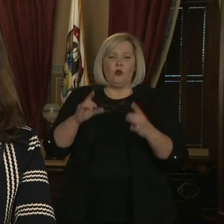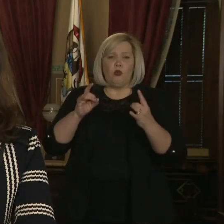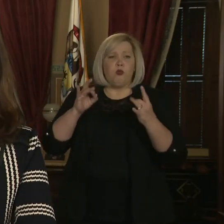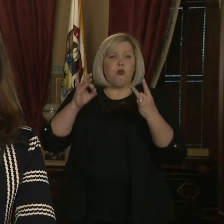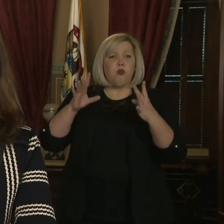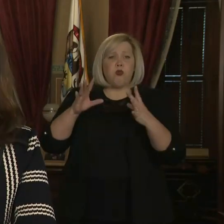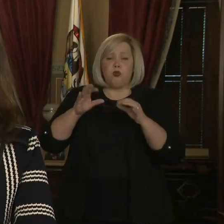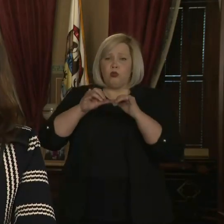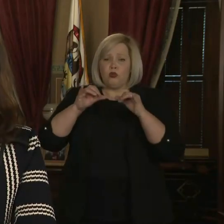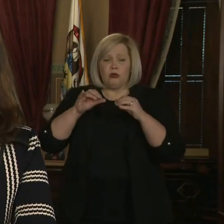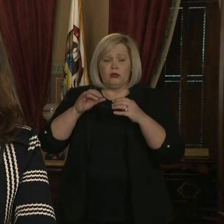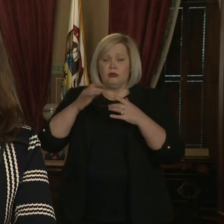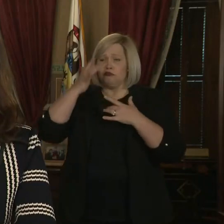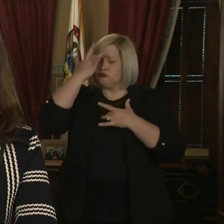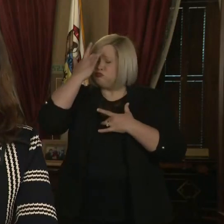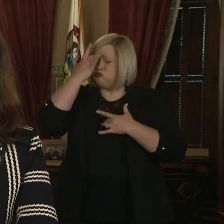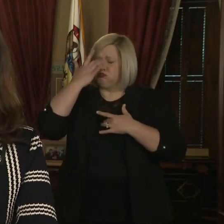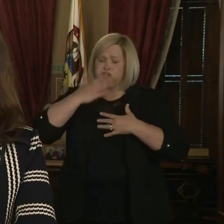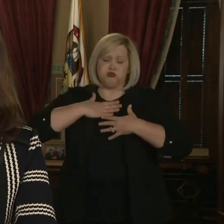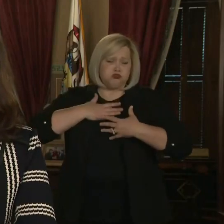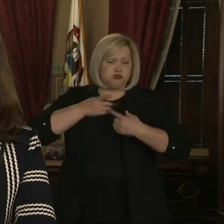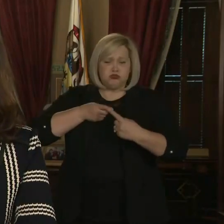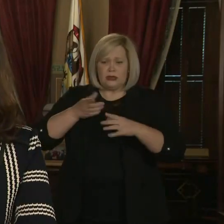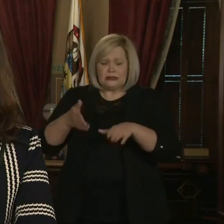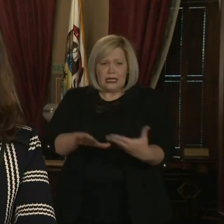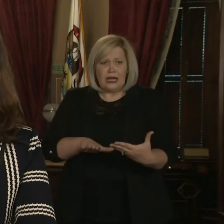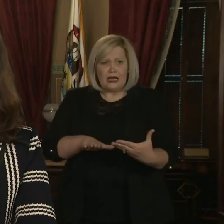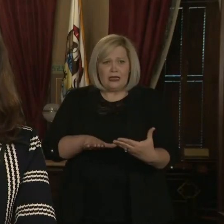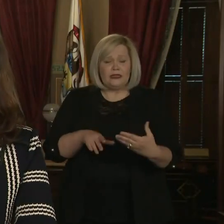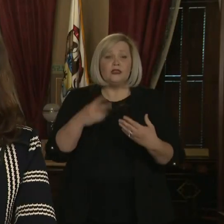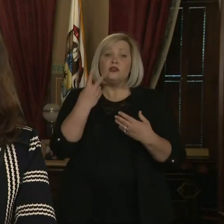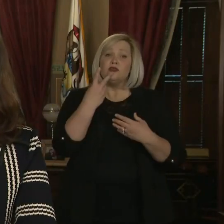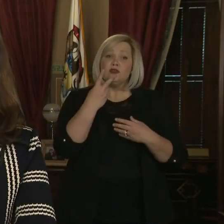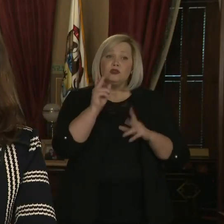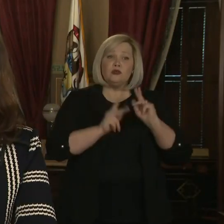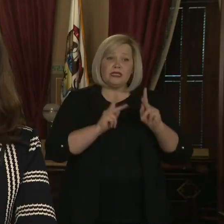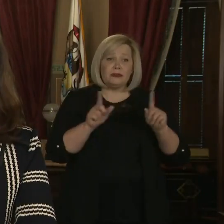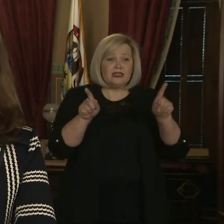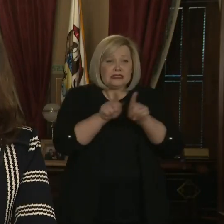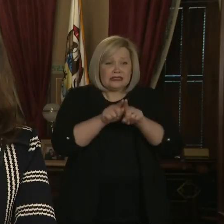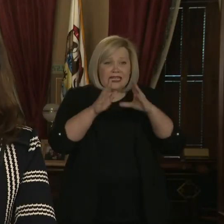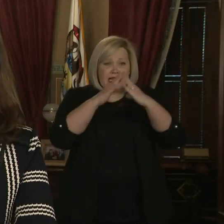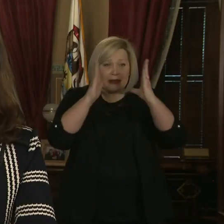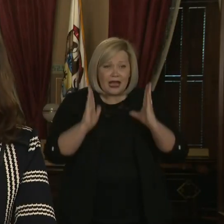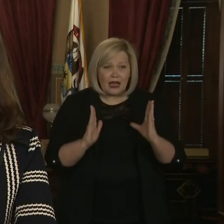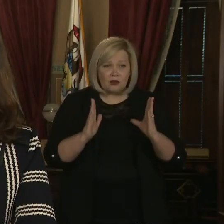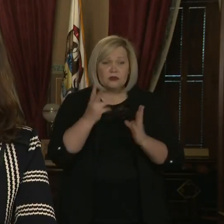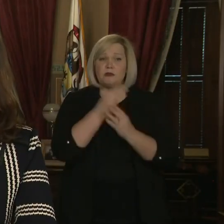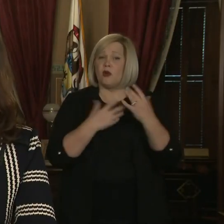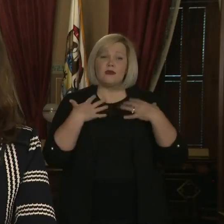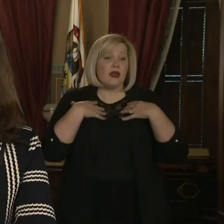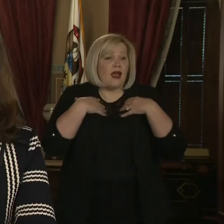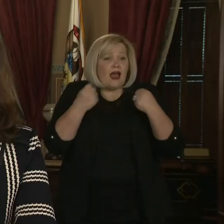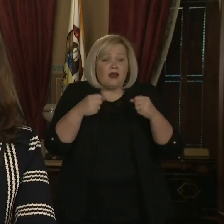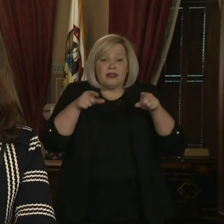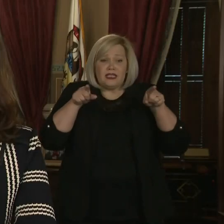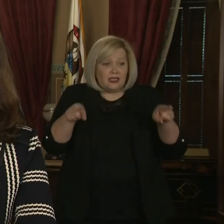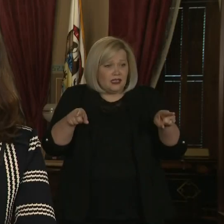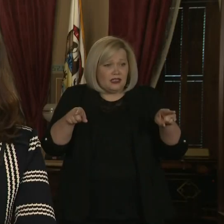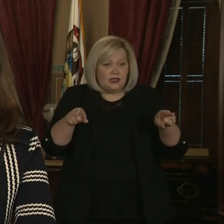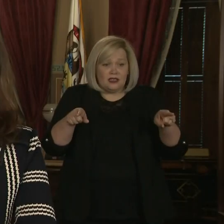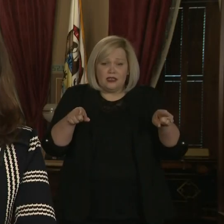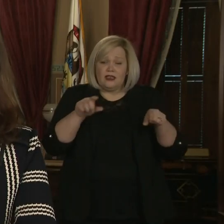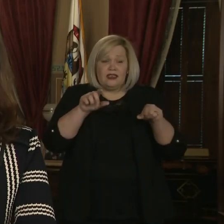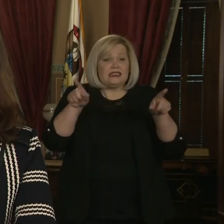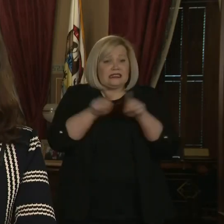and passed away from it. Two people in the same house, very young, healthy people otherwise. One had a